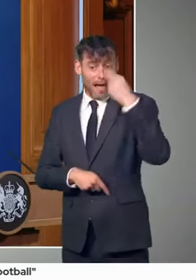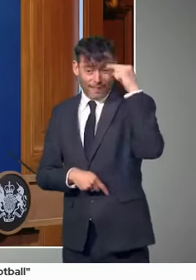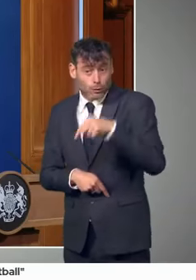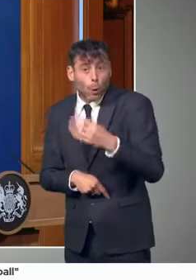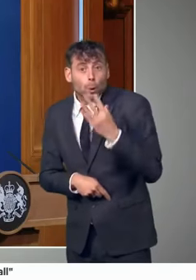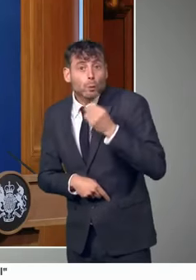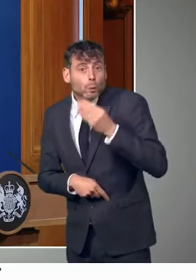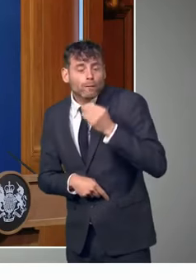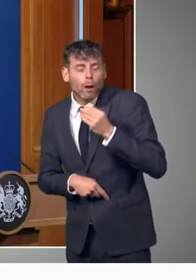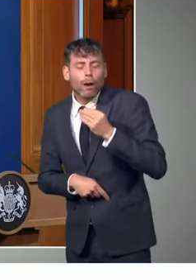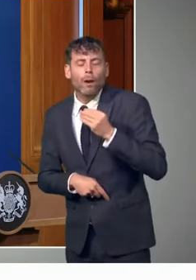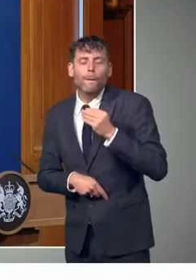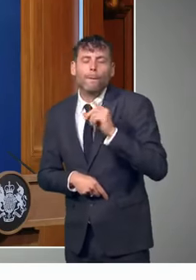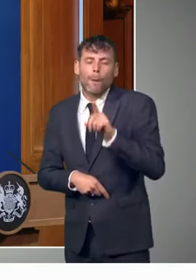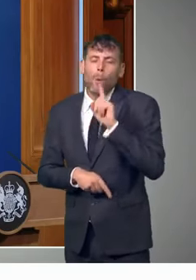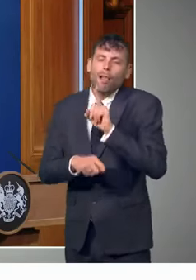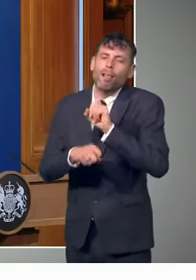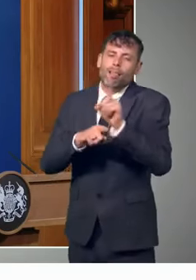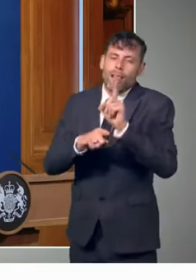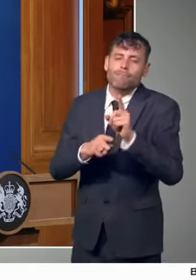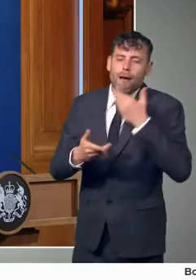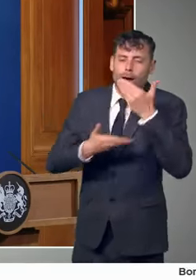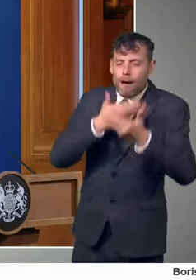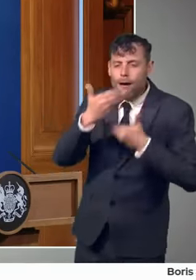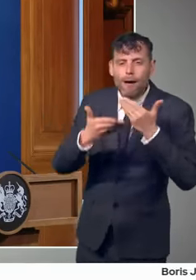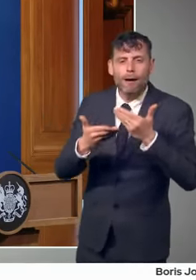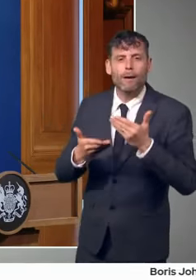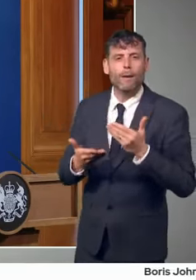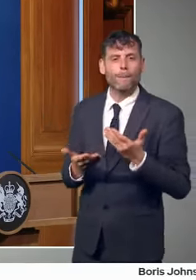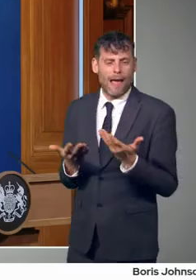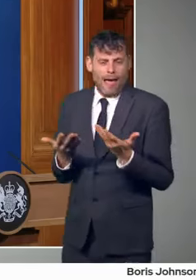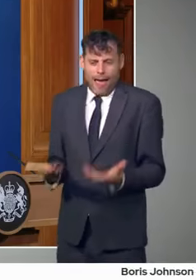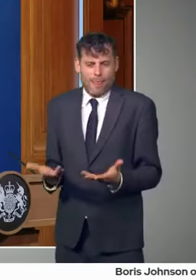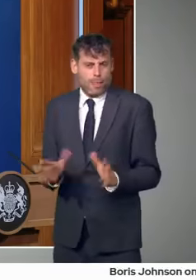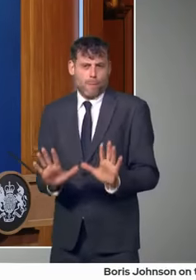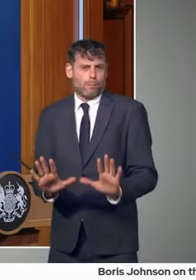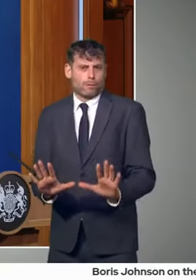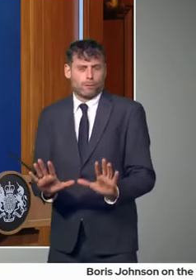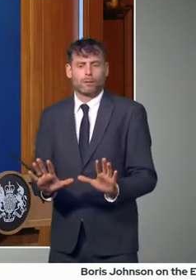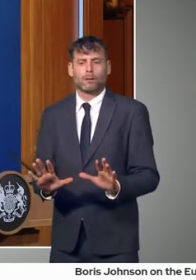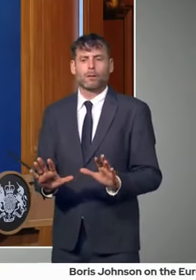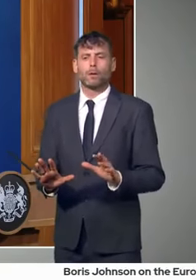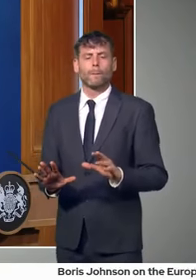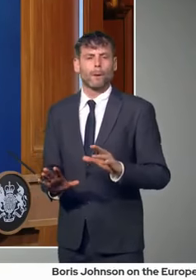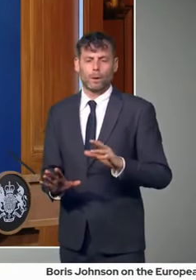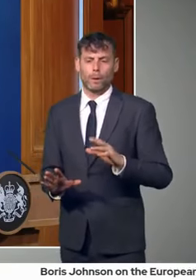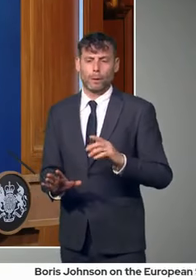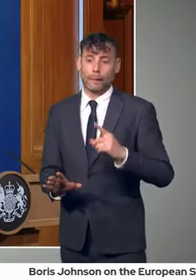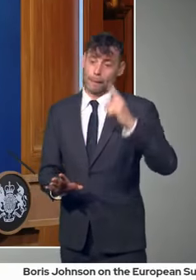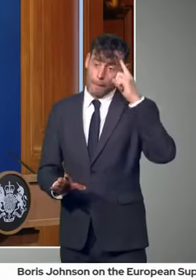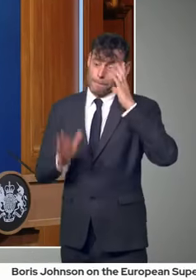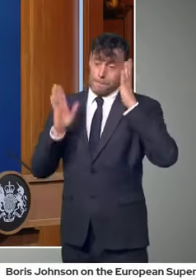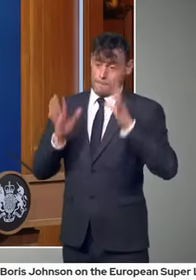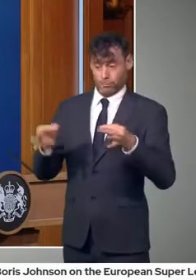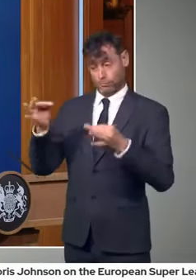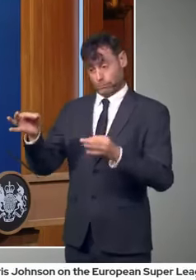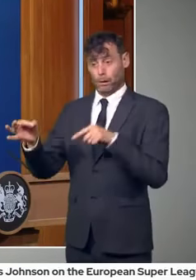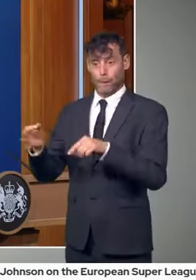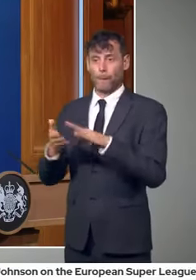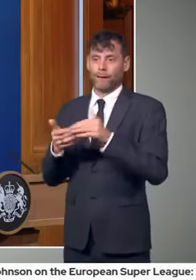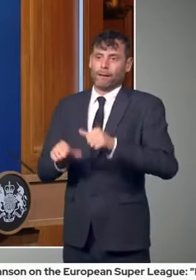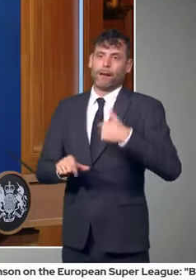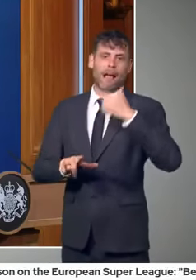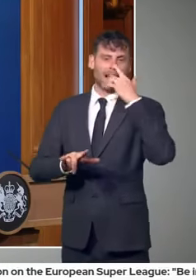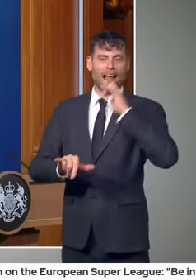due course. And people certainly don't need to think about it before, before May the 17th. And on your point about